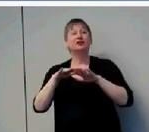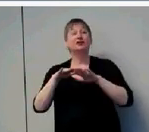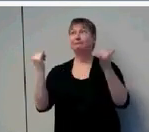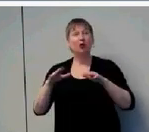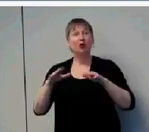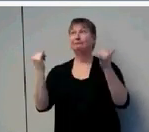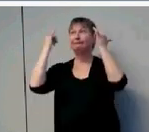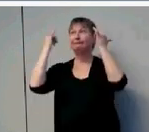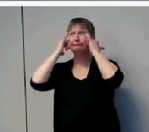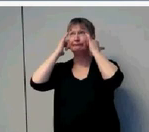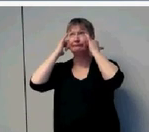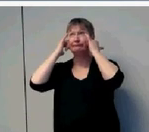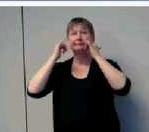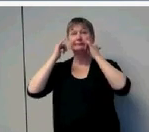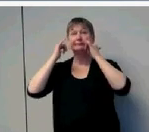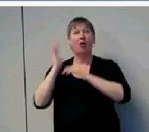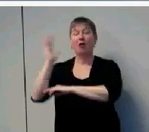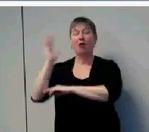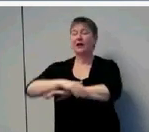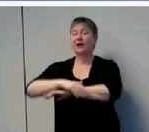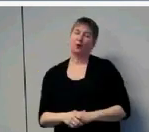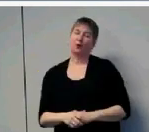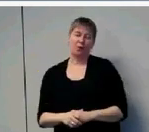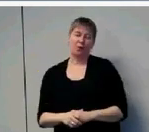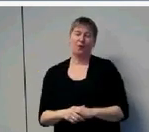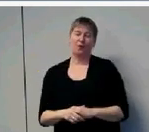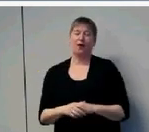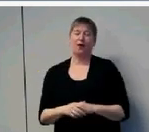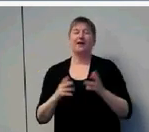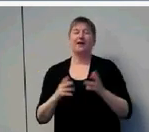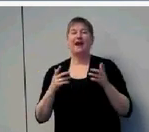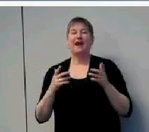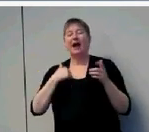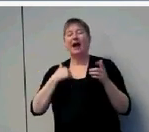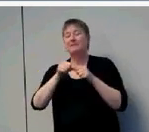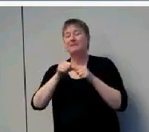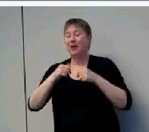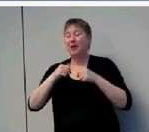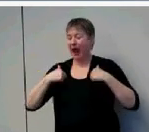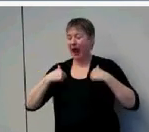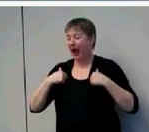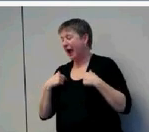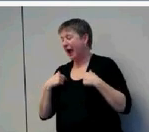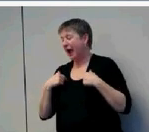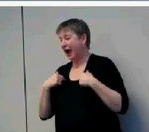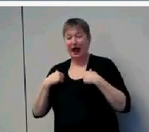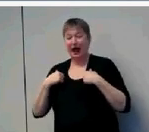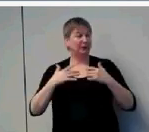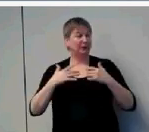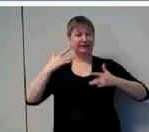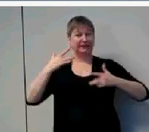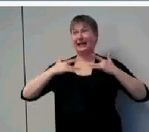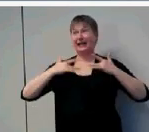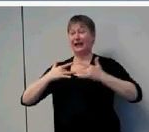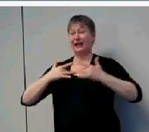especially in younger children. I always comment that I was kind of naive about this. I was excited when newborn hearing screening was